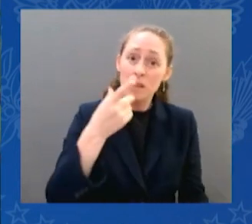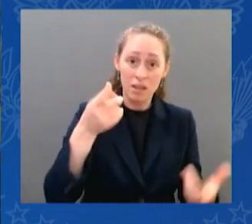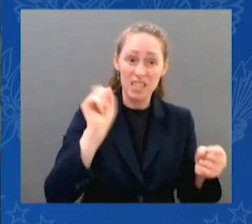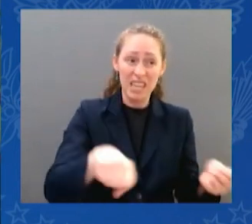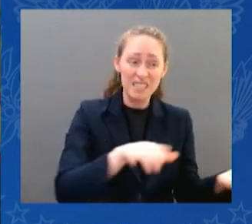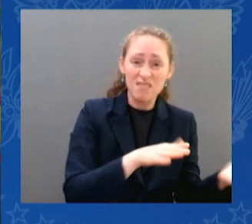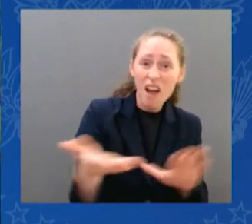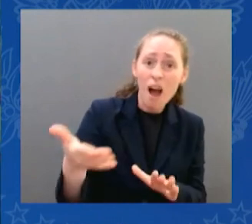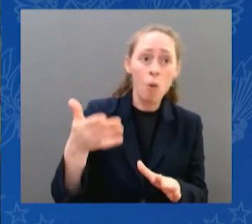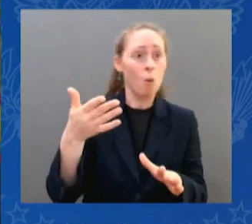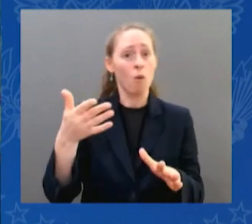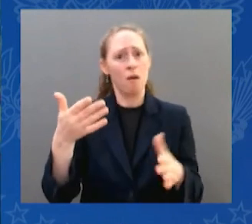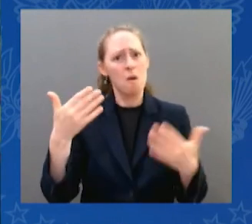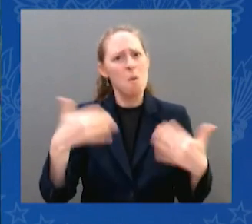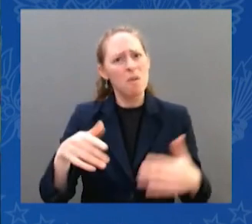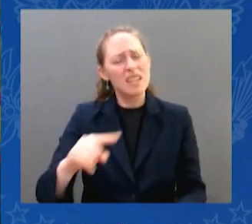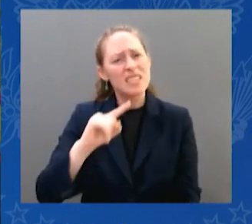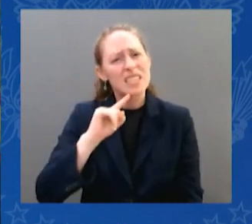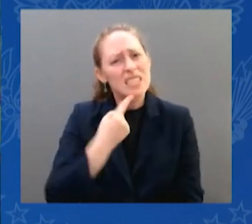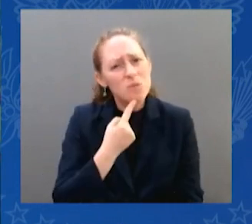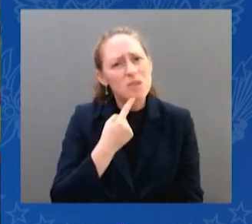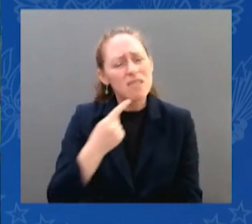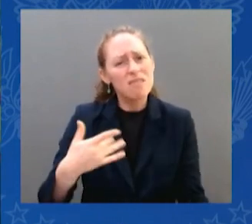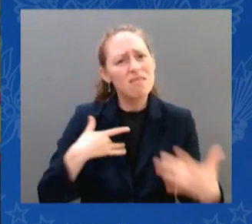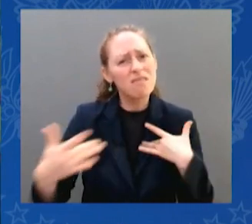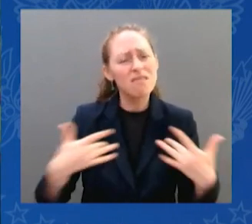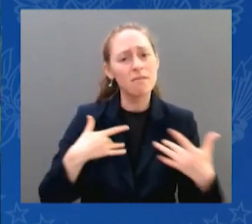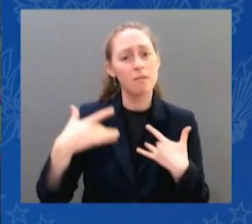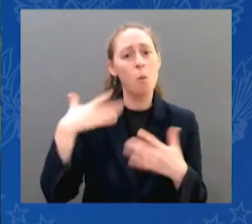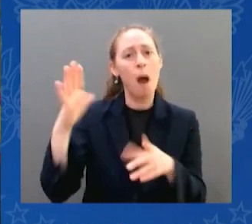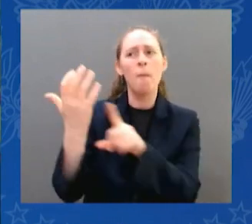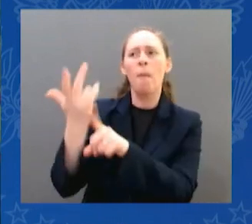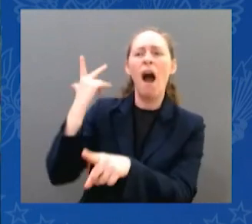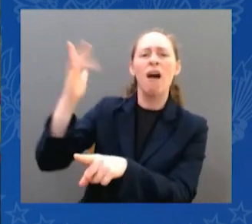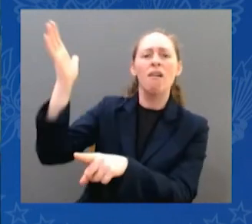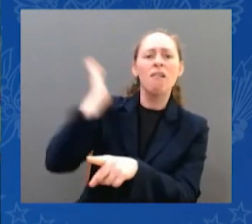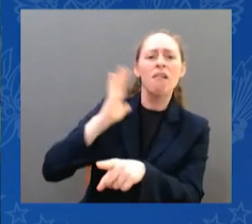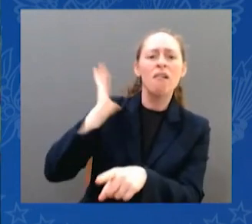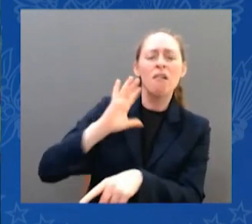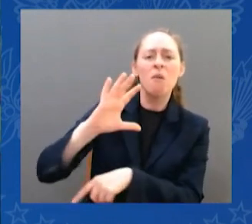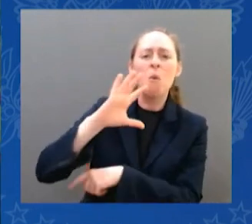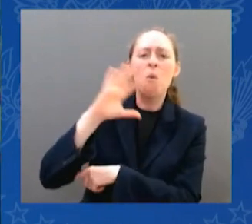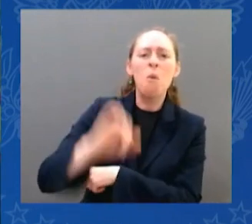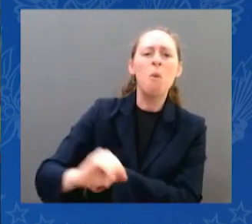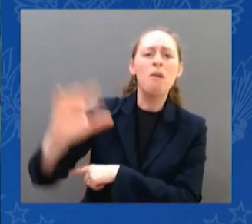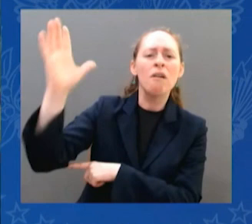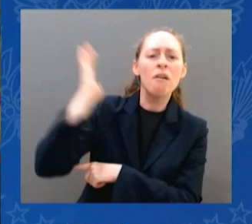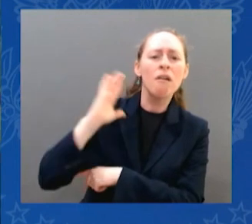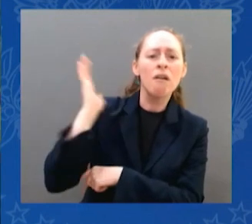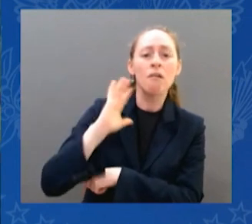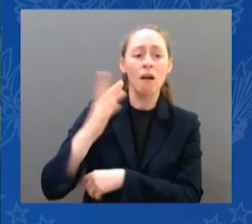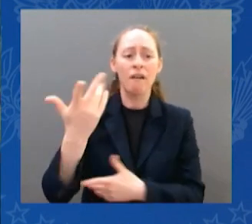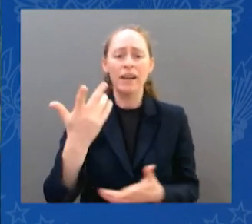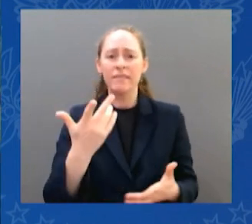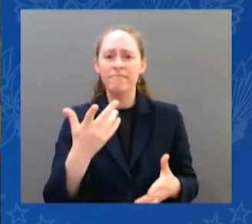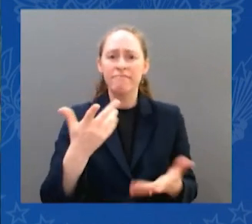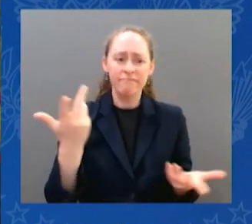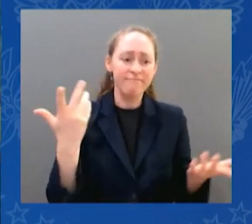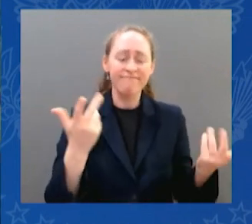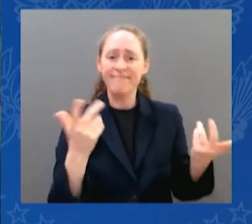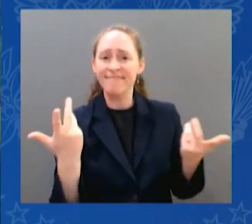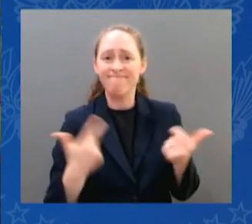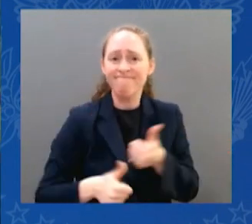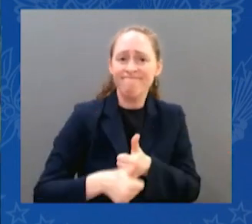country of the back alley abortions, which are real. I talked to one of my neighbors down the hall whose husband used to perform these